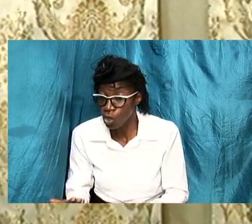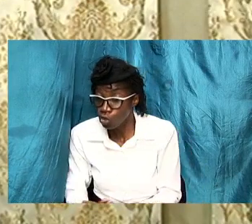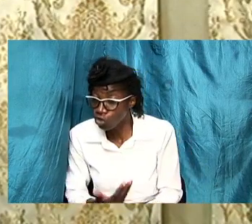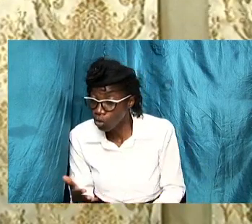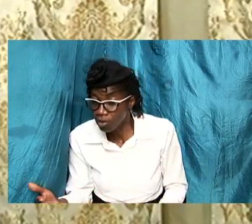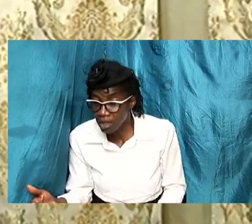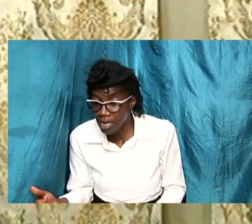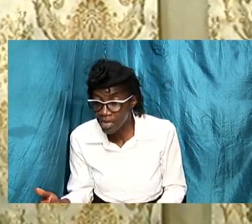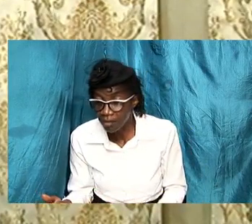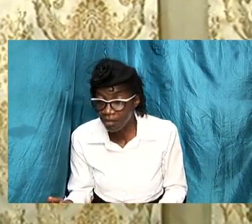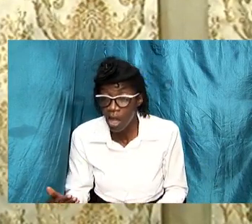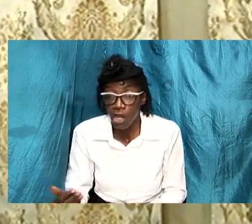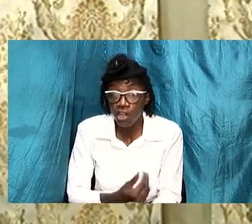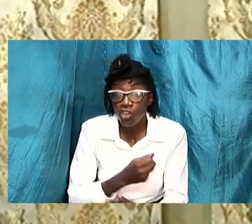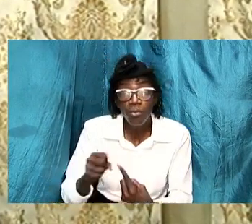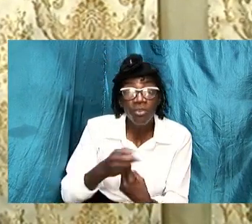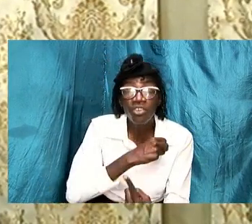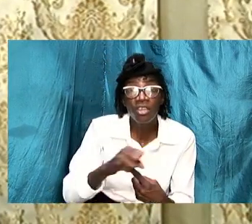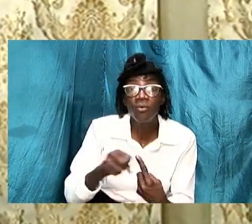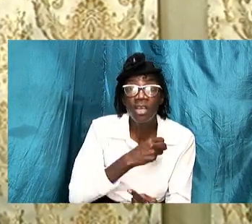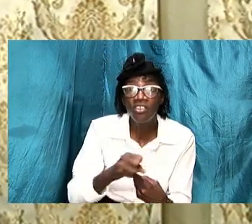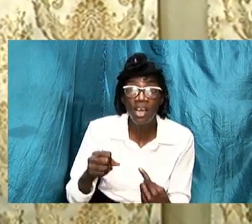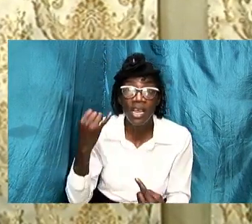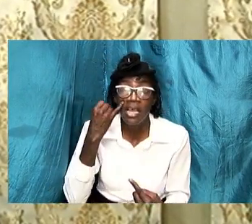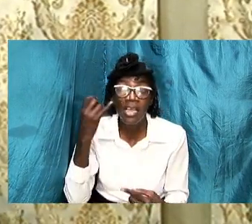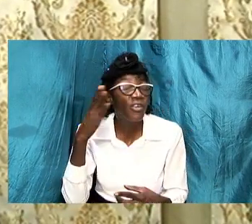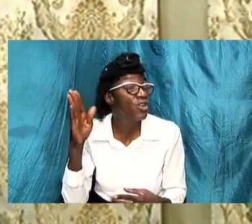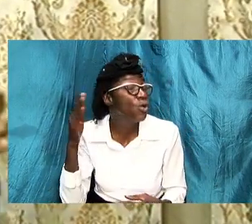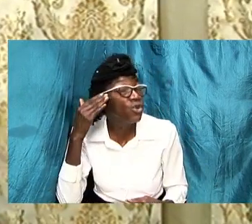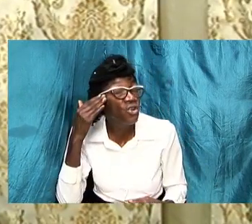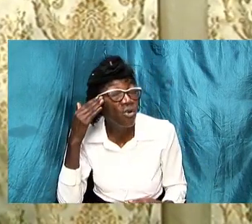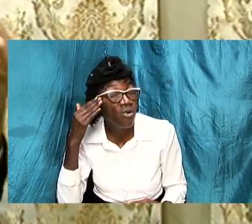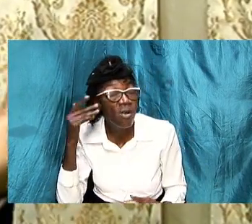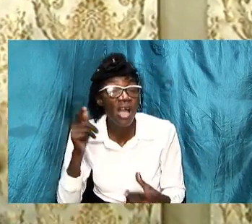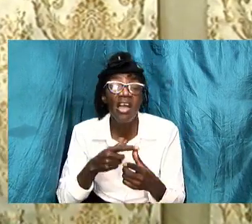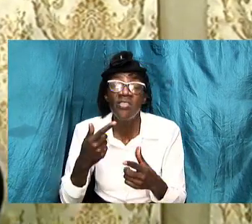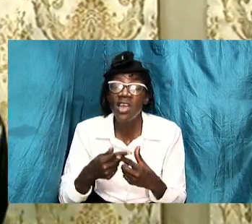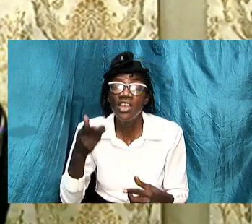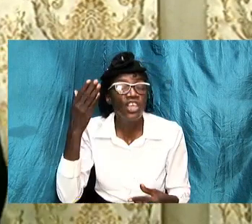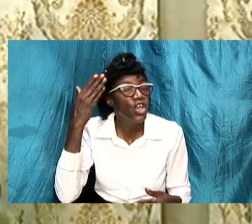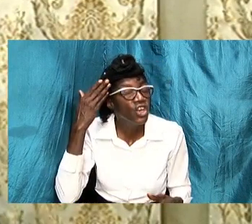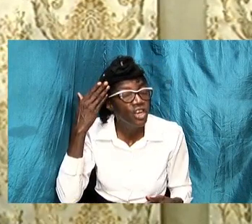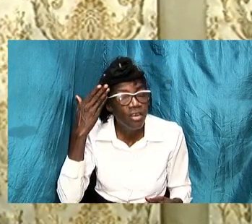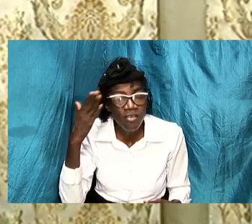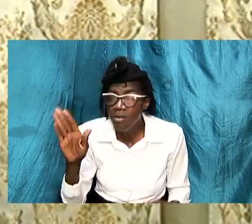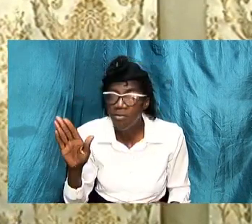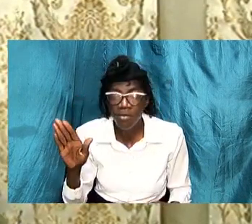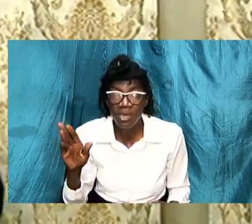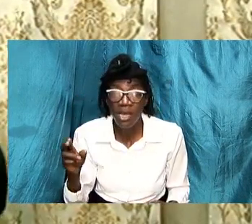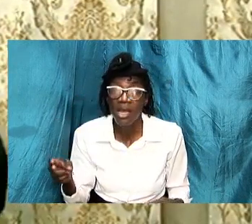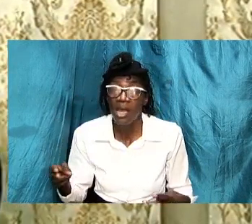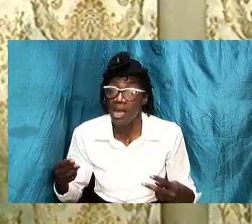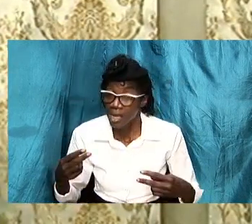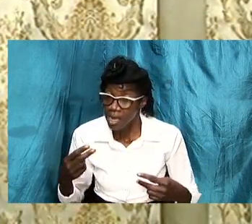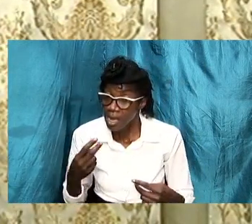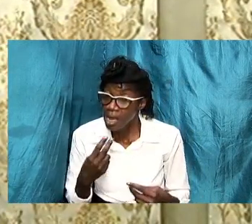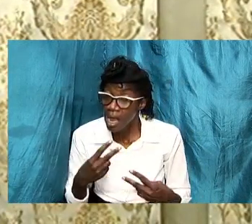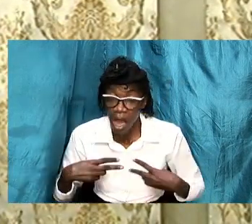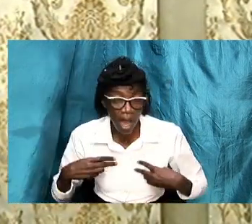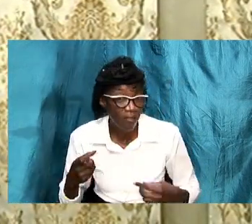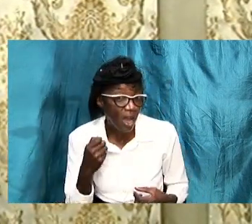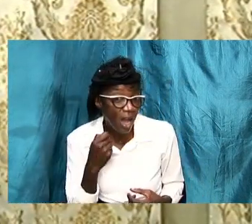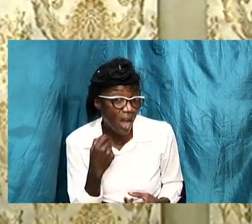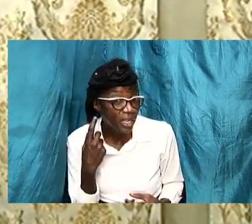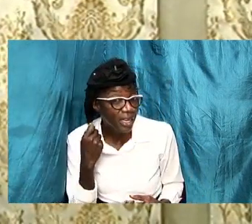certain conditions if we don't know those things then it means we don't have the basic understanding the basic knowledge